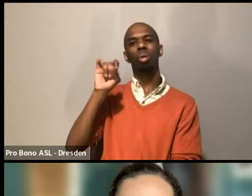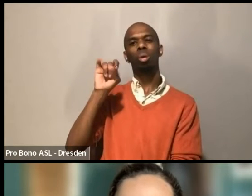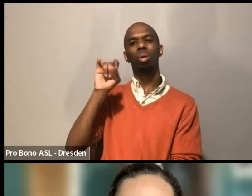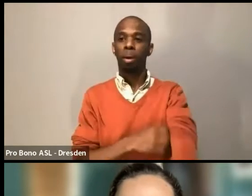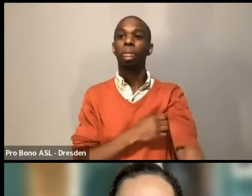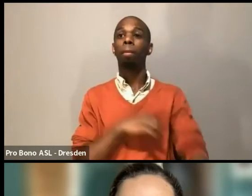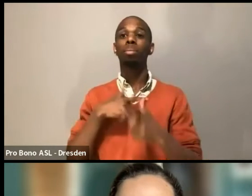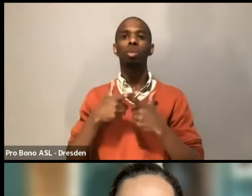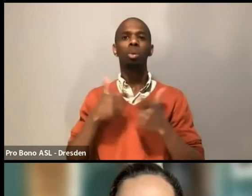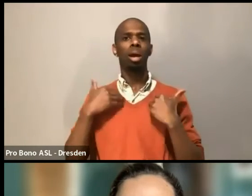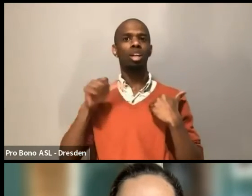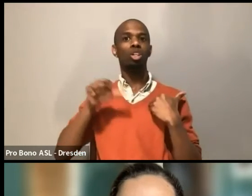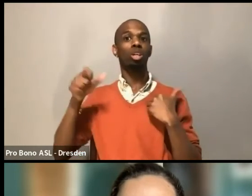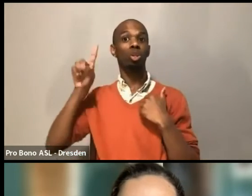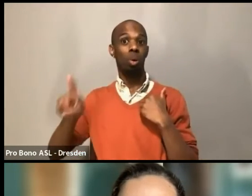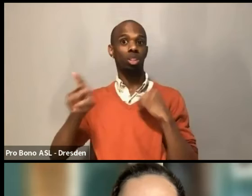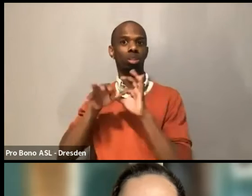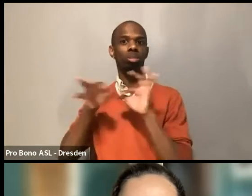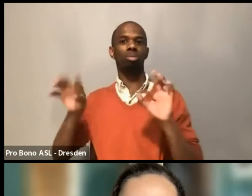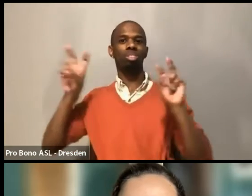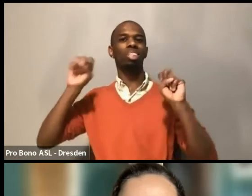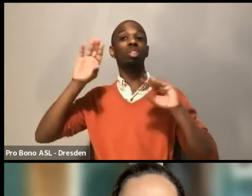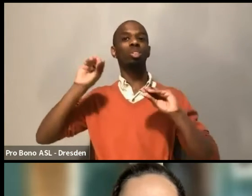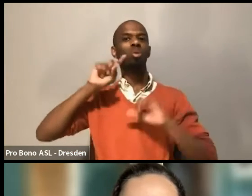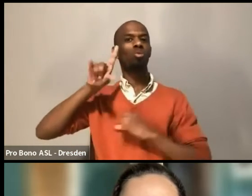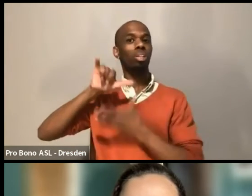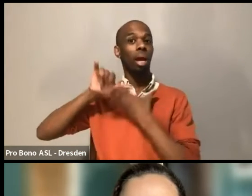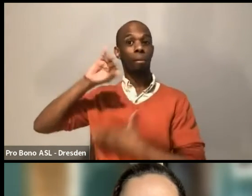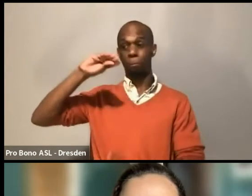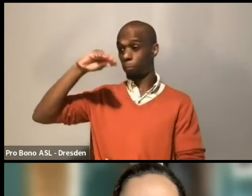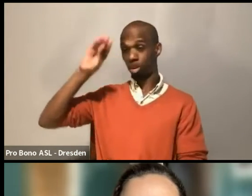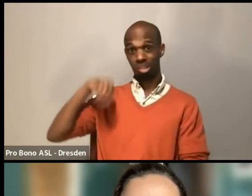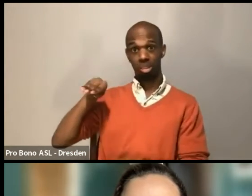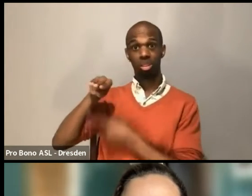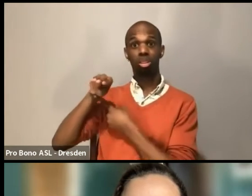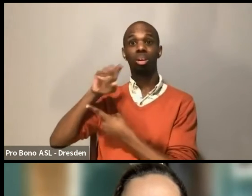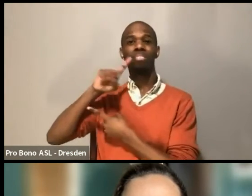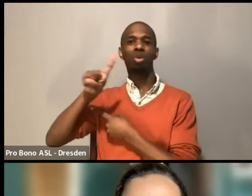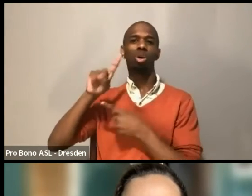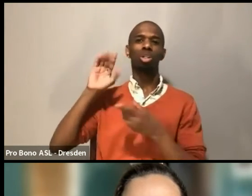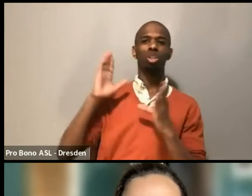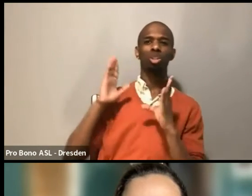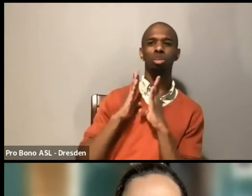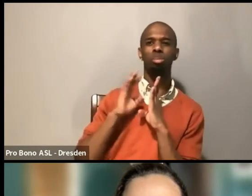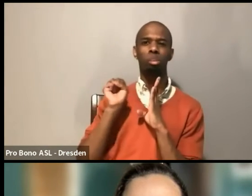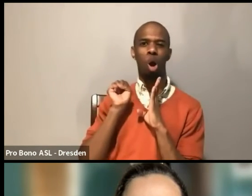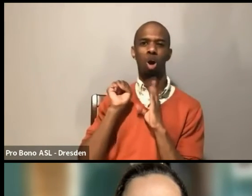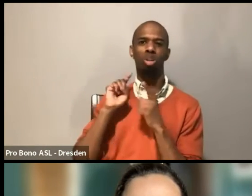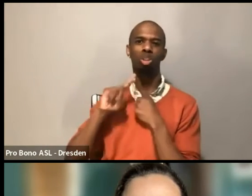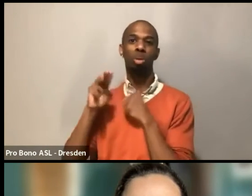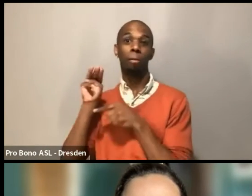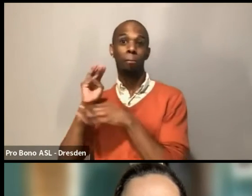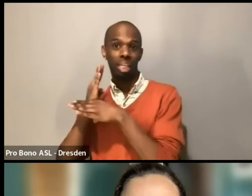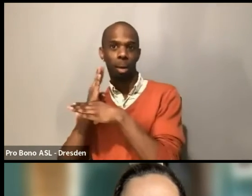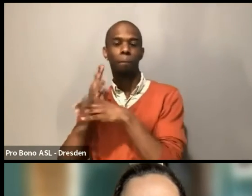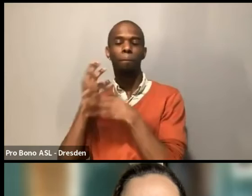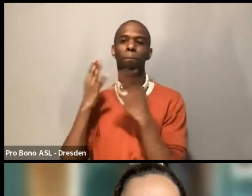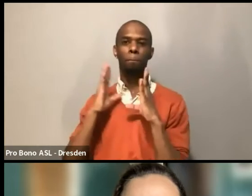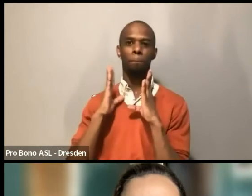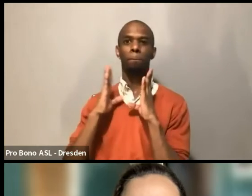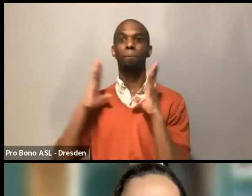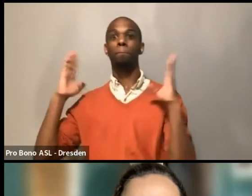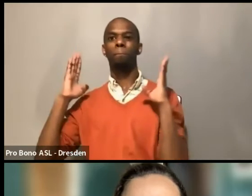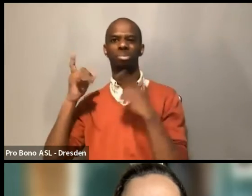Yes. So in terms of that percentage that works for small to medium sized organizations, it may be large, it may be different for larger